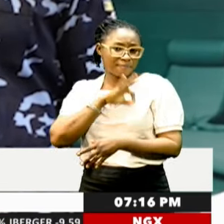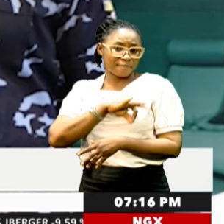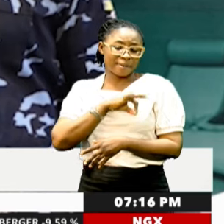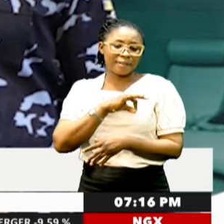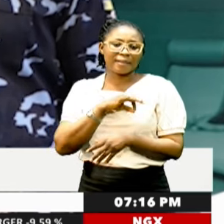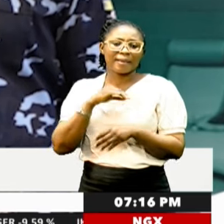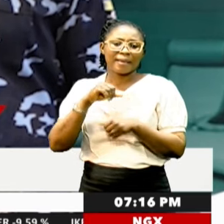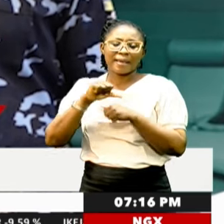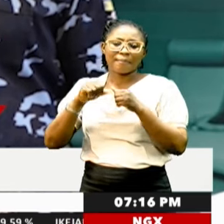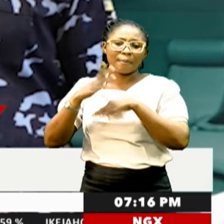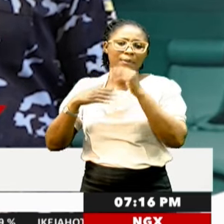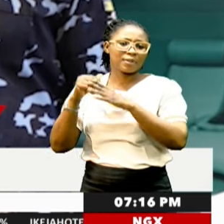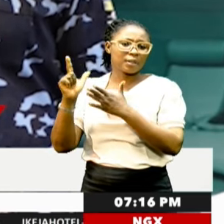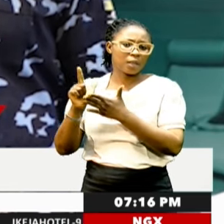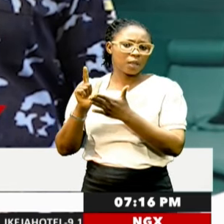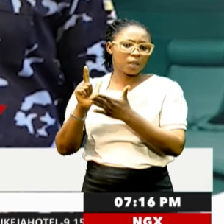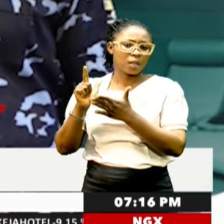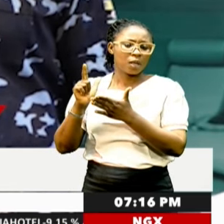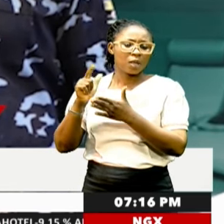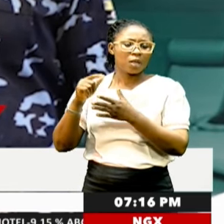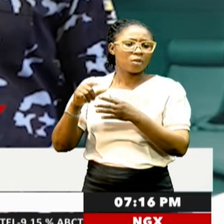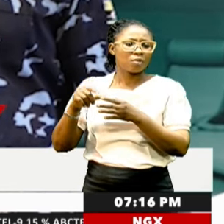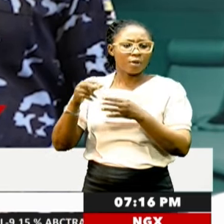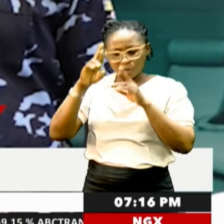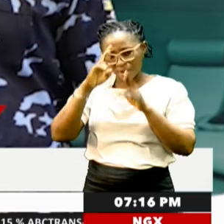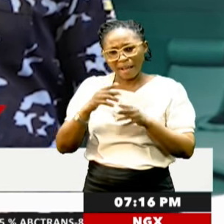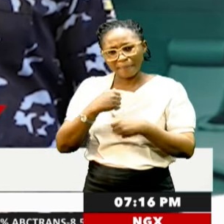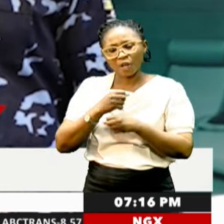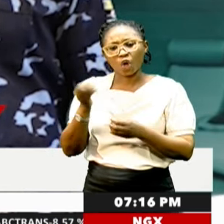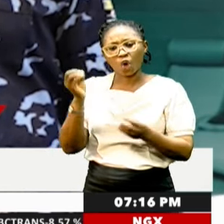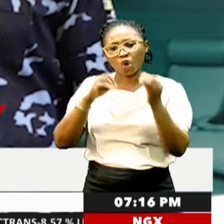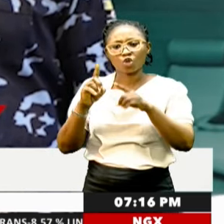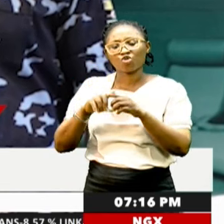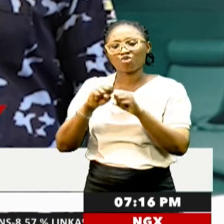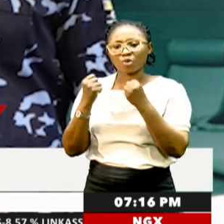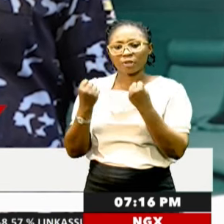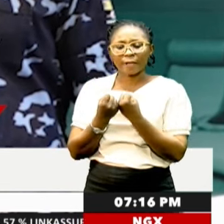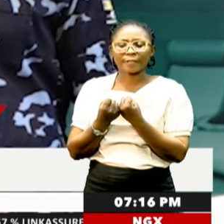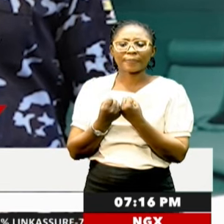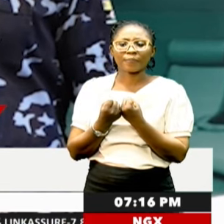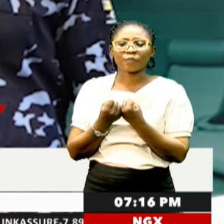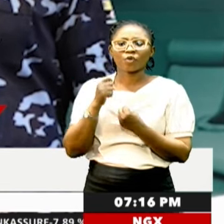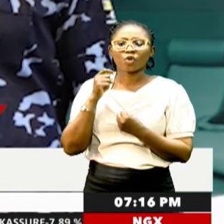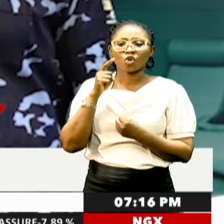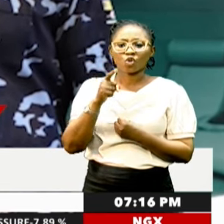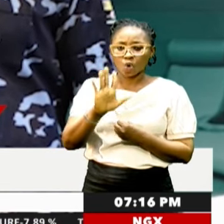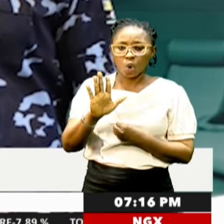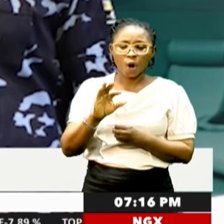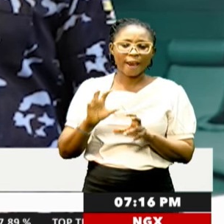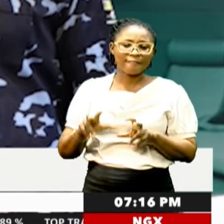building lasting legacies and making enduring contributions to society. Your investments